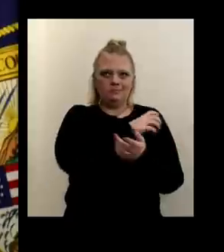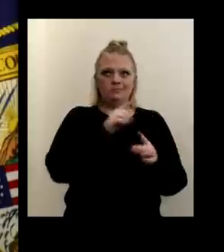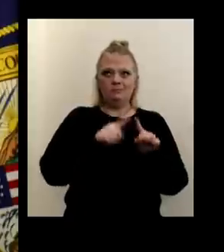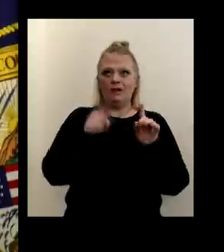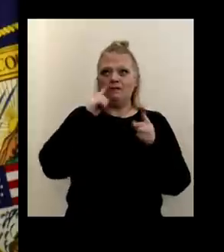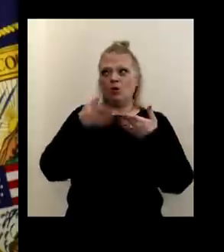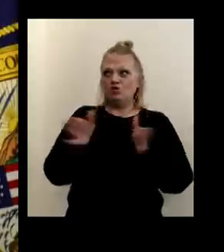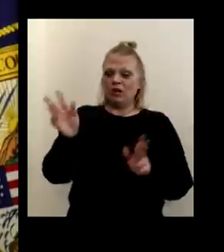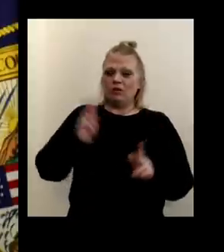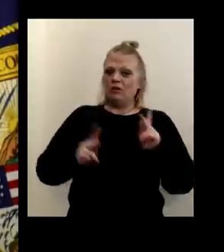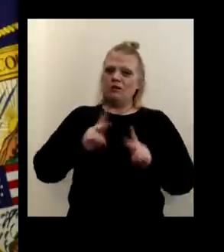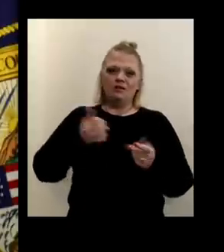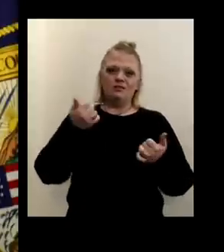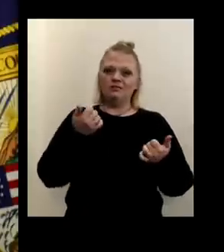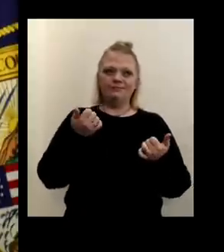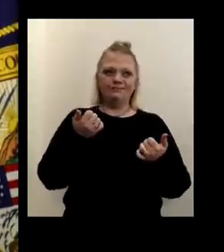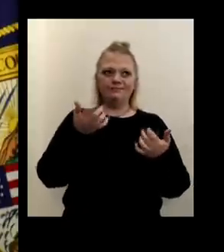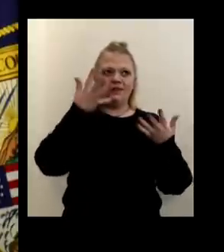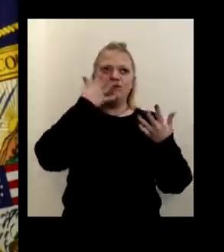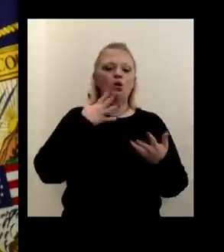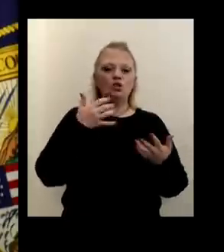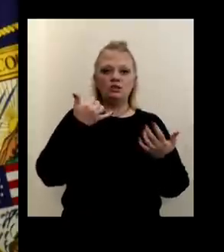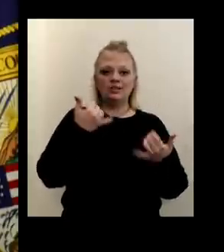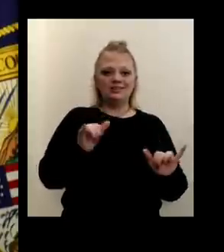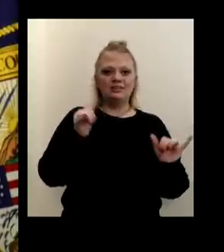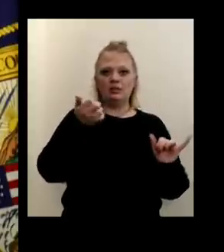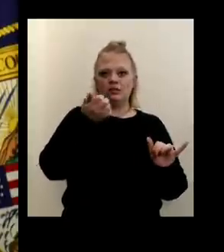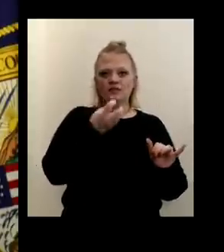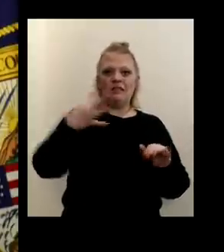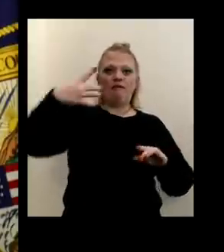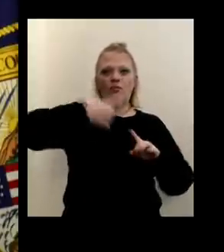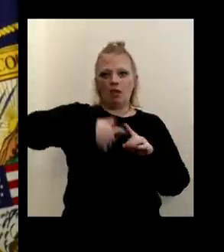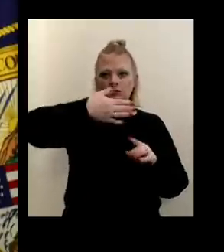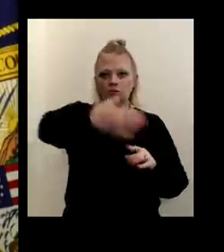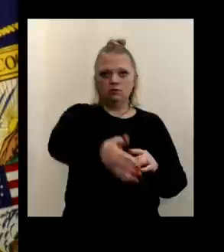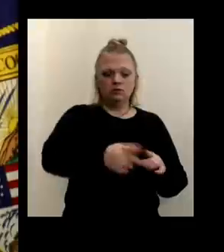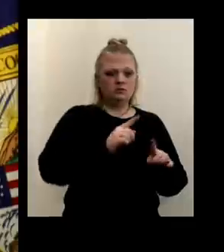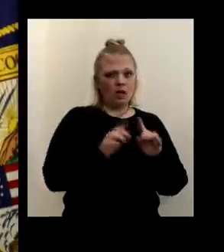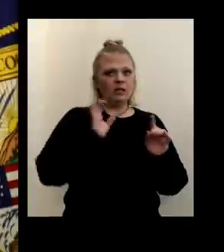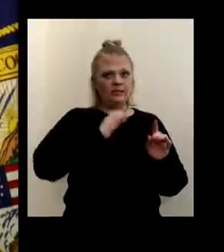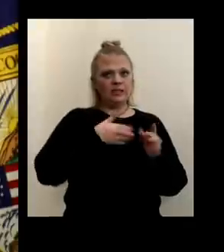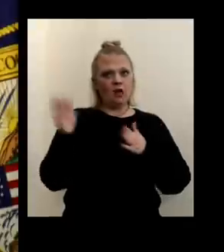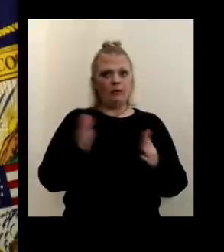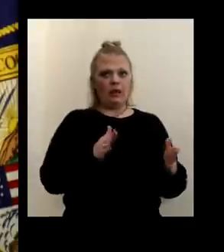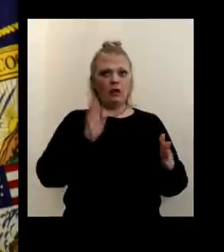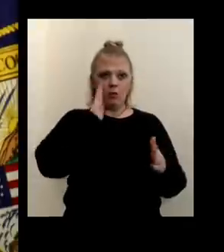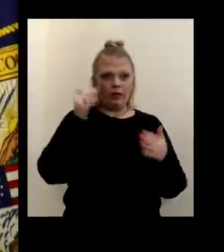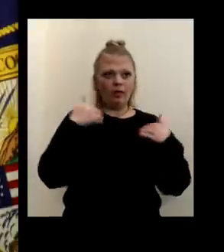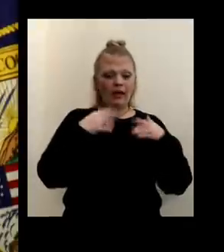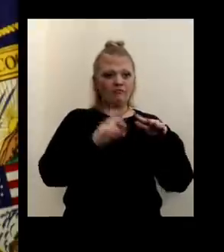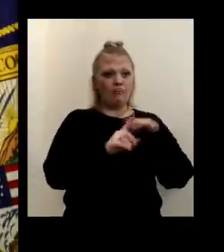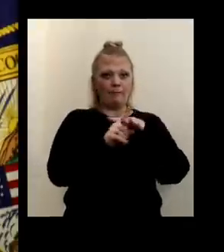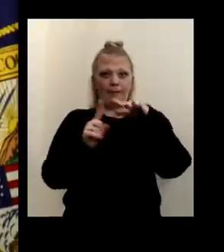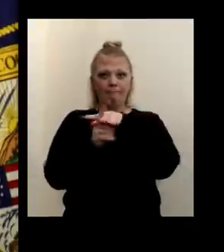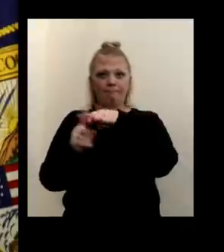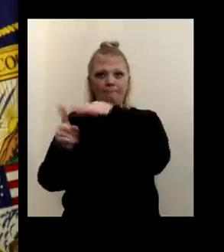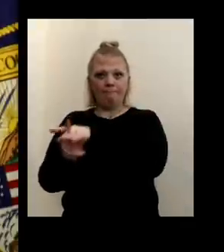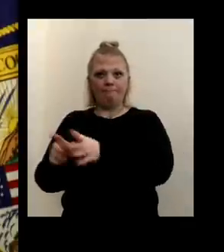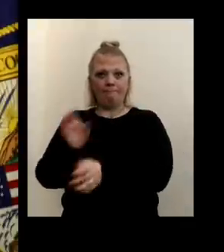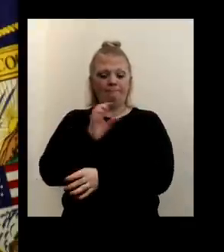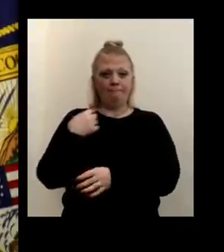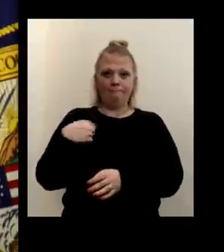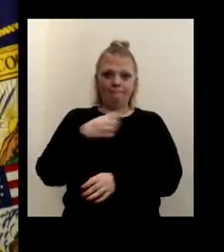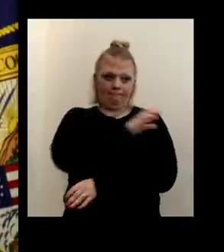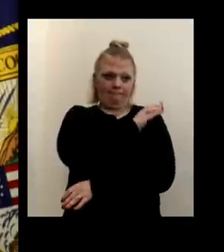unfortunately, it's still going to be months away, but it's part of the plan that we have. We are going to have pop up clinics in Erie County because we've already planned for it.